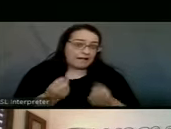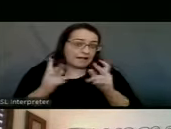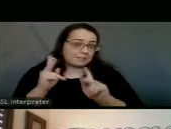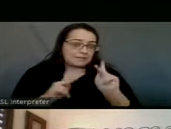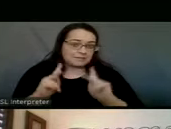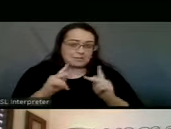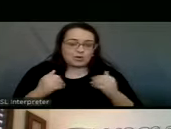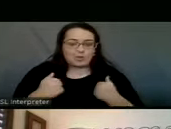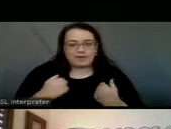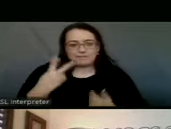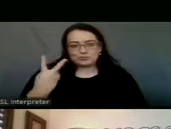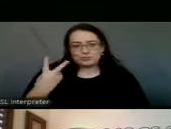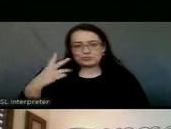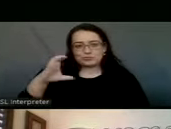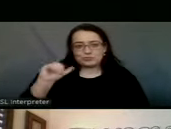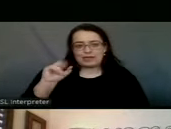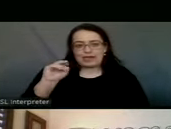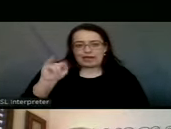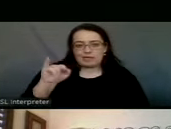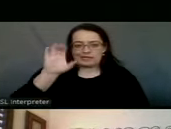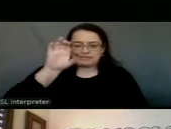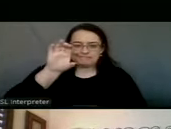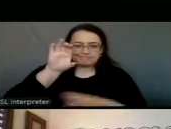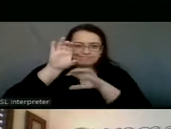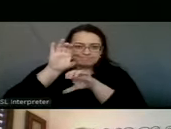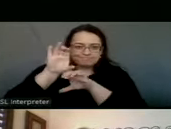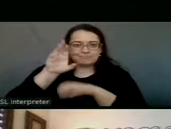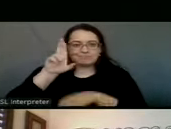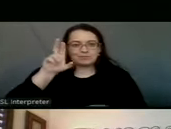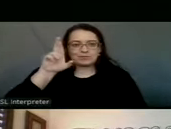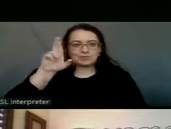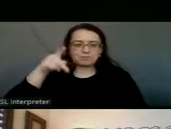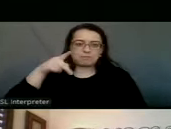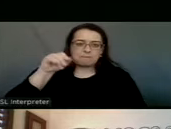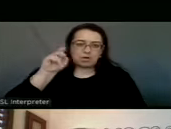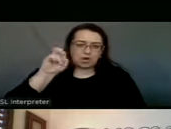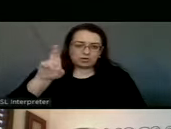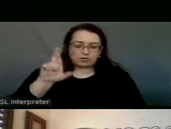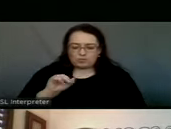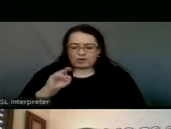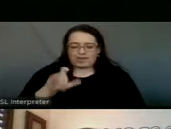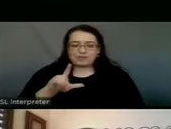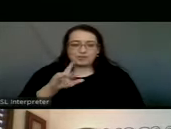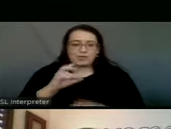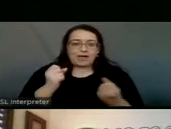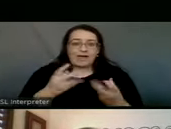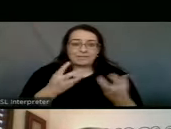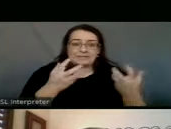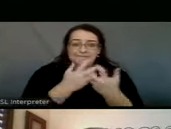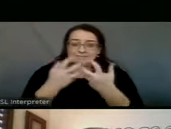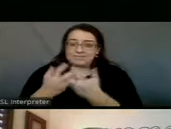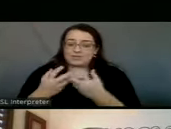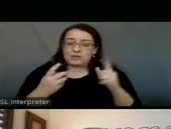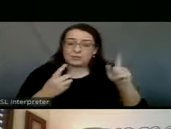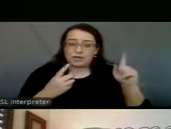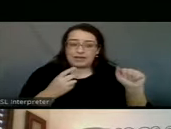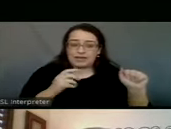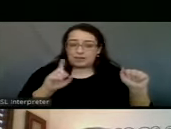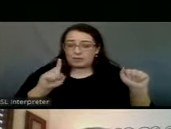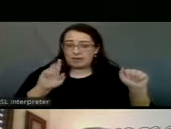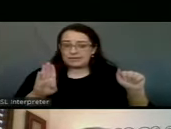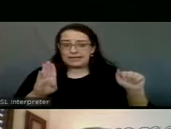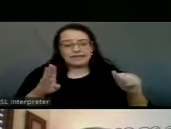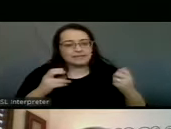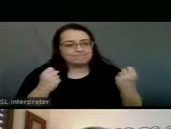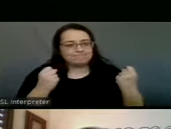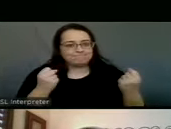we have in our two county area in our public health district fall into categories 1A and 1B. That's an estimate because there's a lot of that we don't